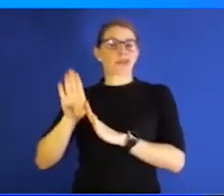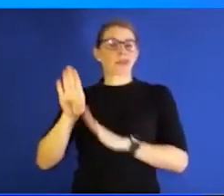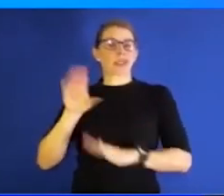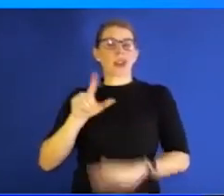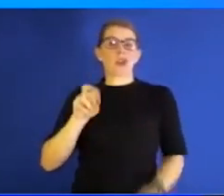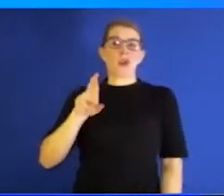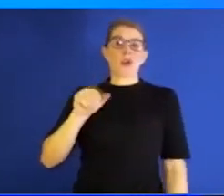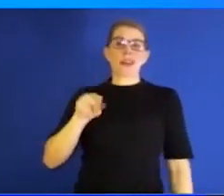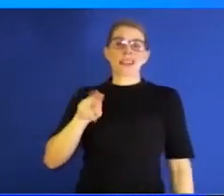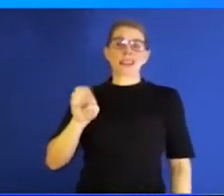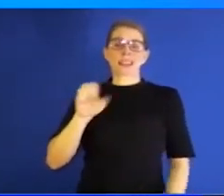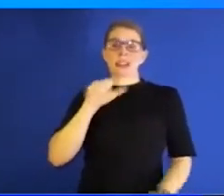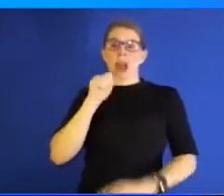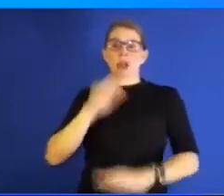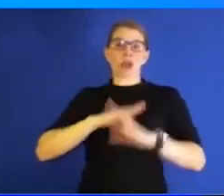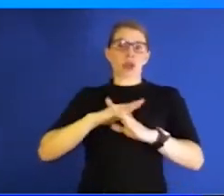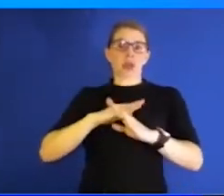to that.